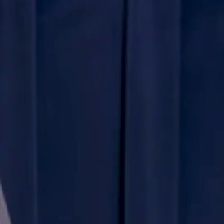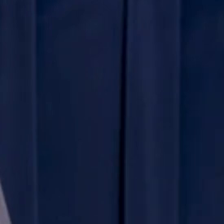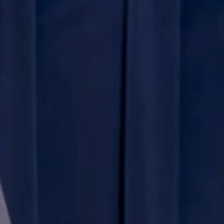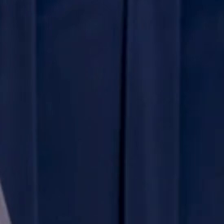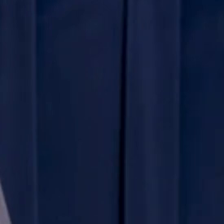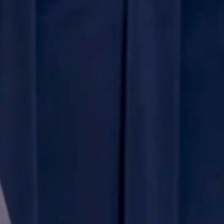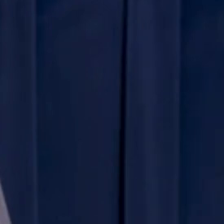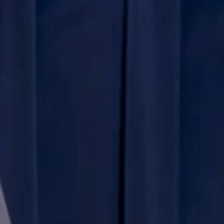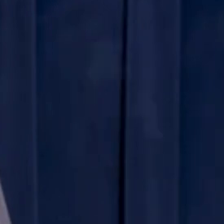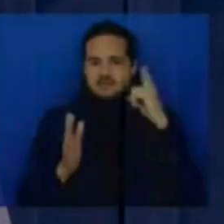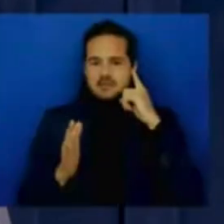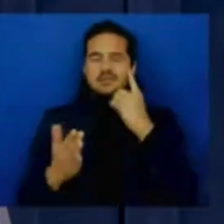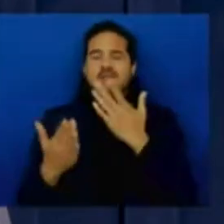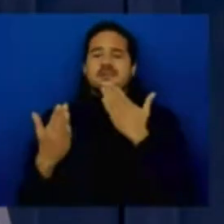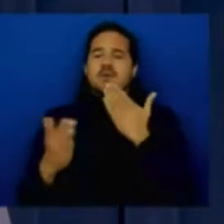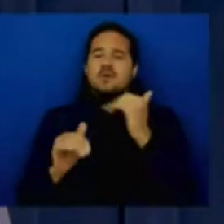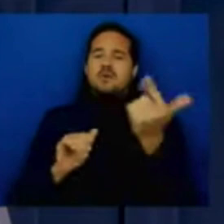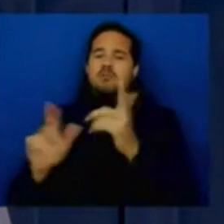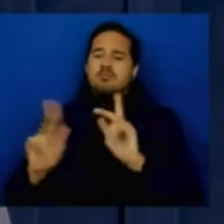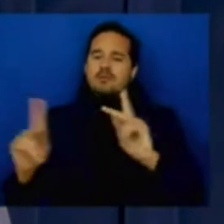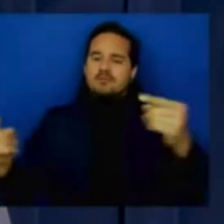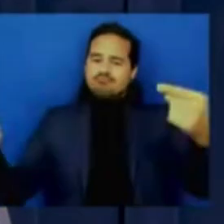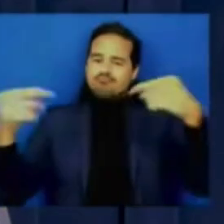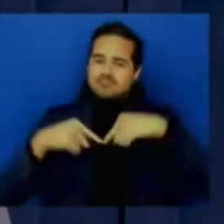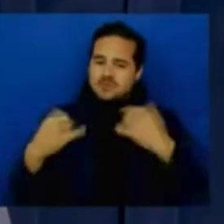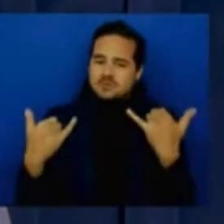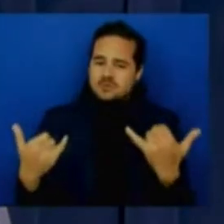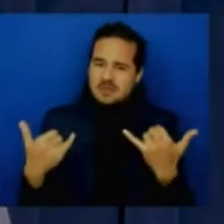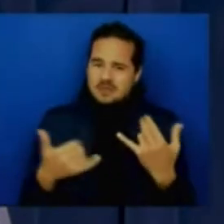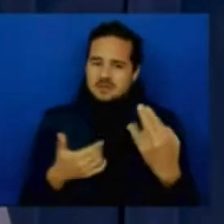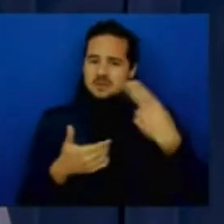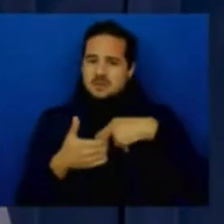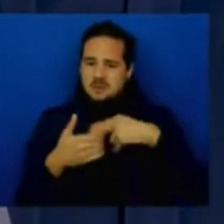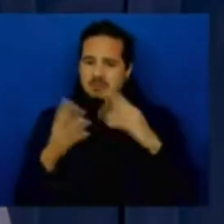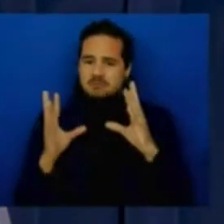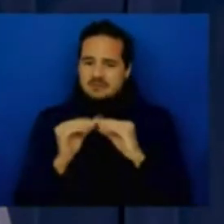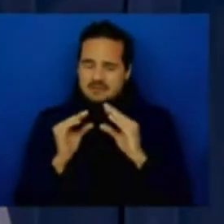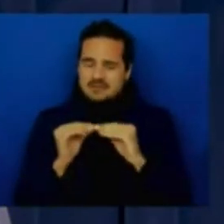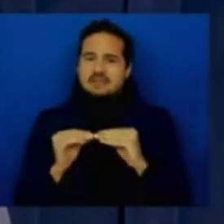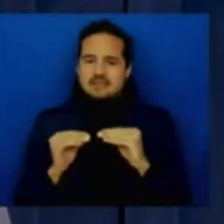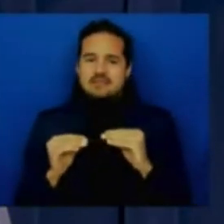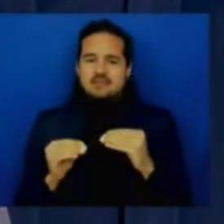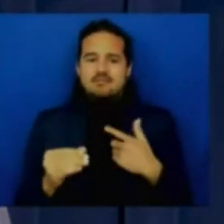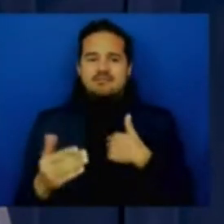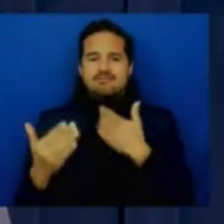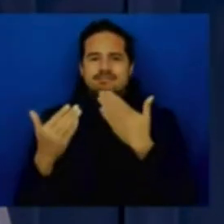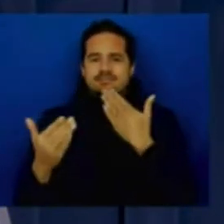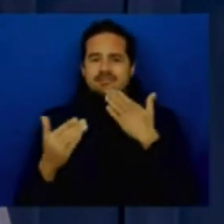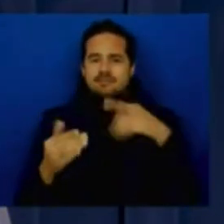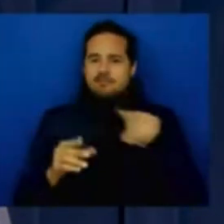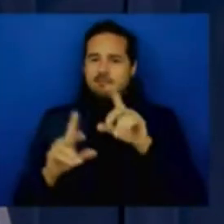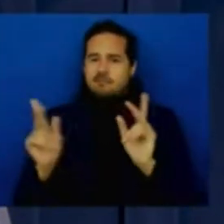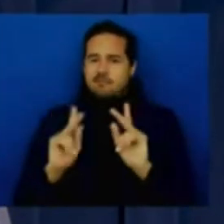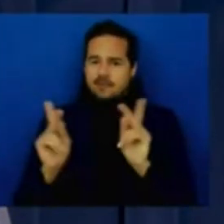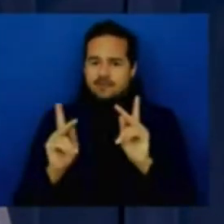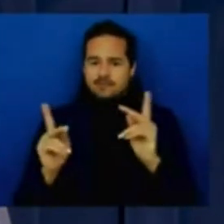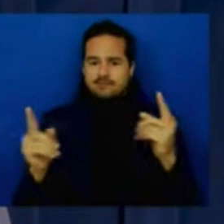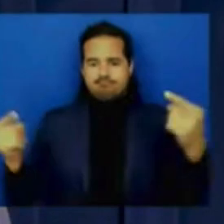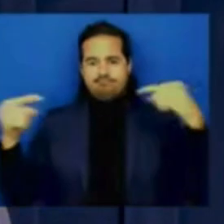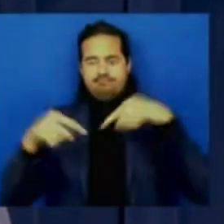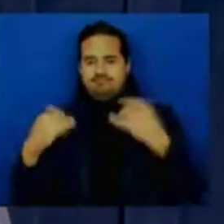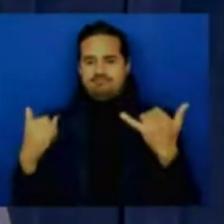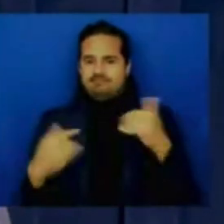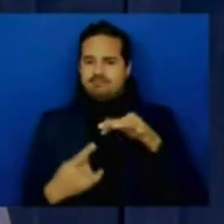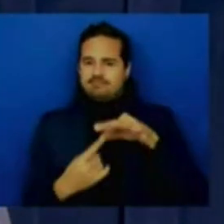for being here today and and i just want to thank you all for meeting this moment and there's an old saying says wherever your focus